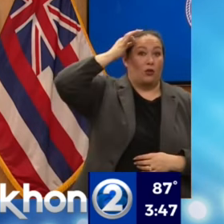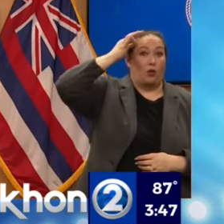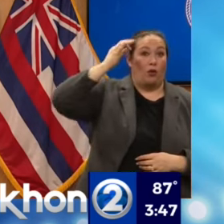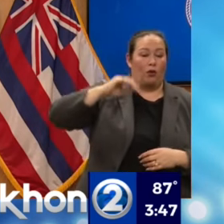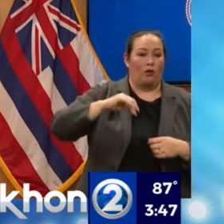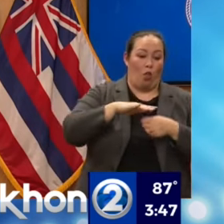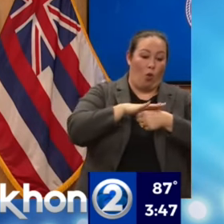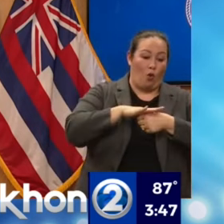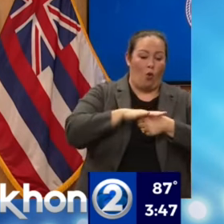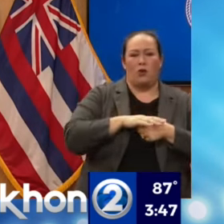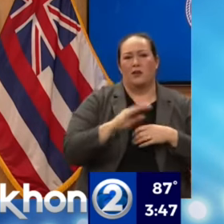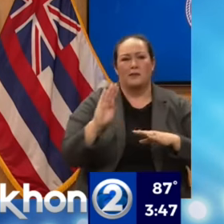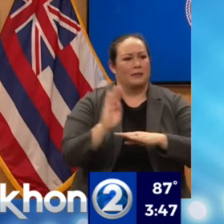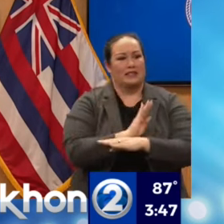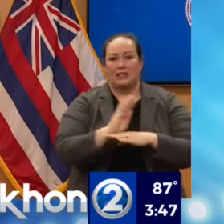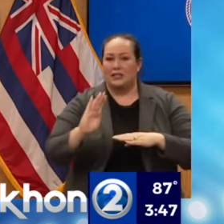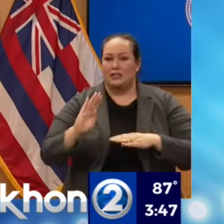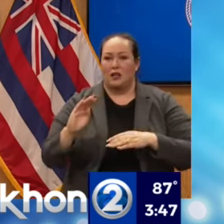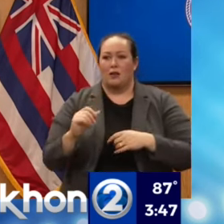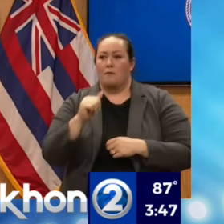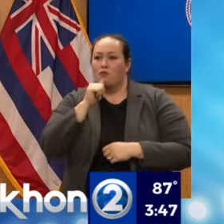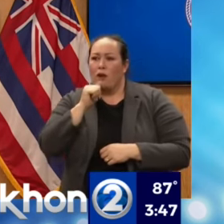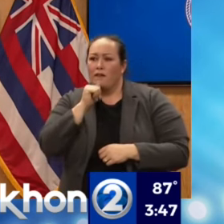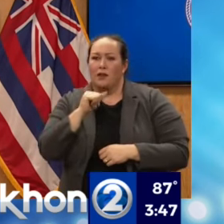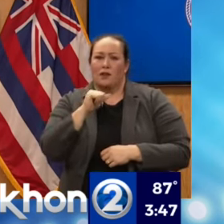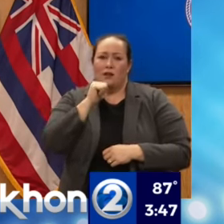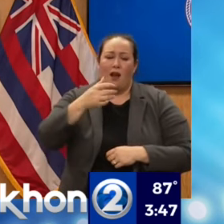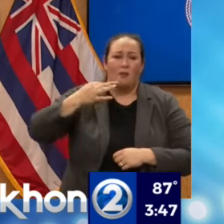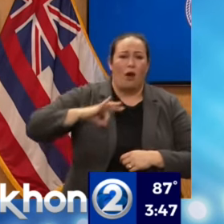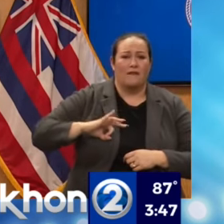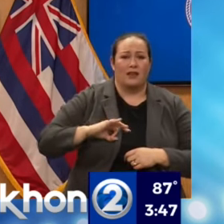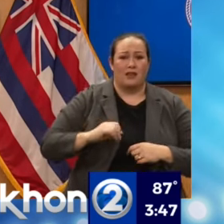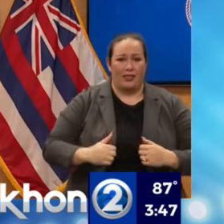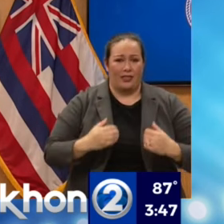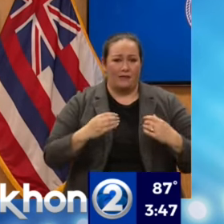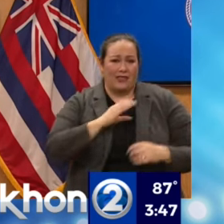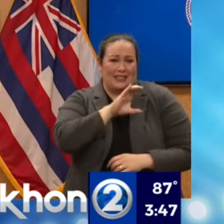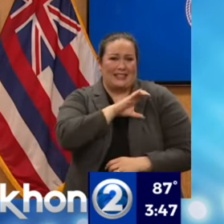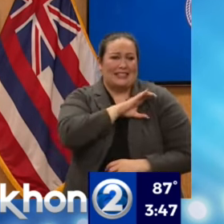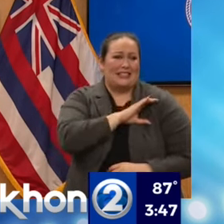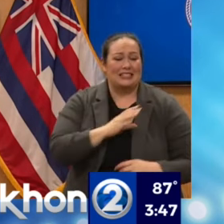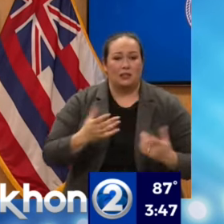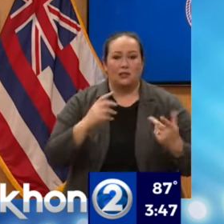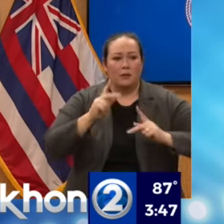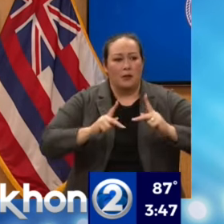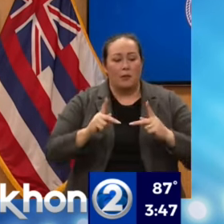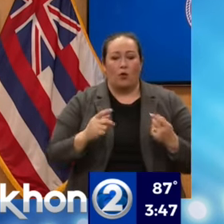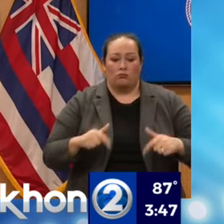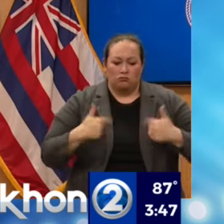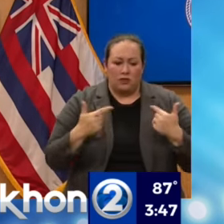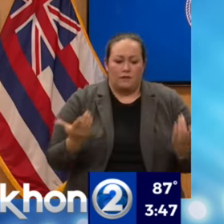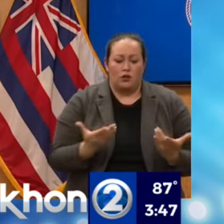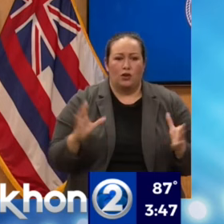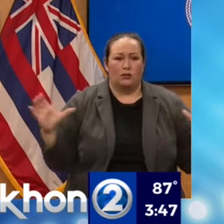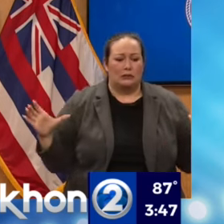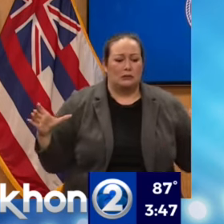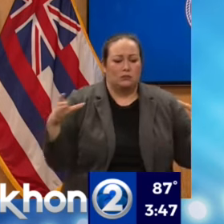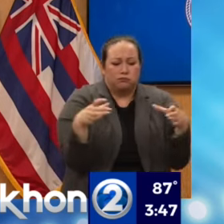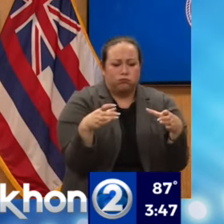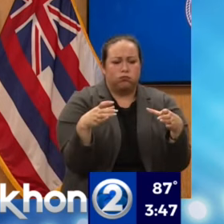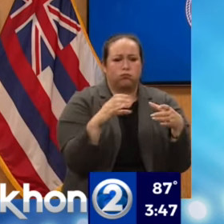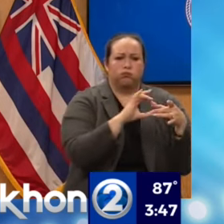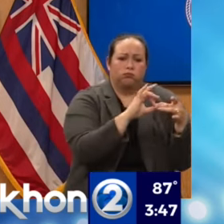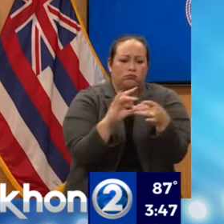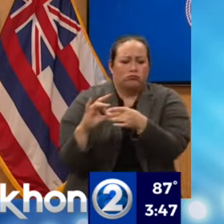local level. It's business, private sector, nonprofits, the citizens of Maui. All come together to work together to help